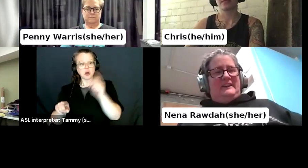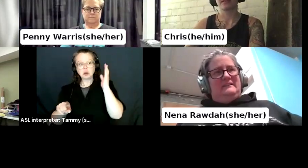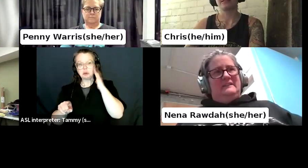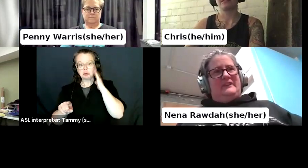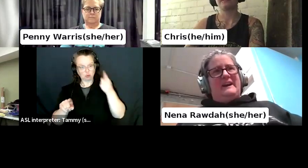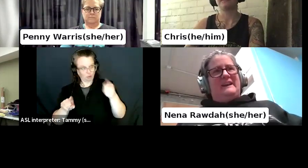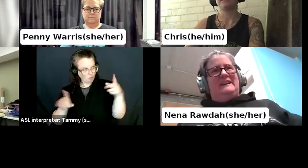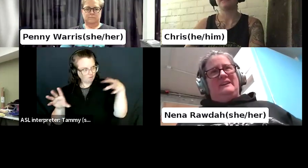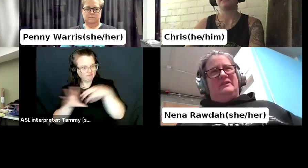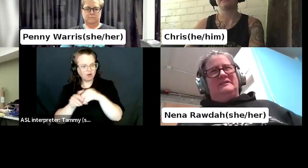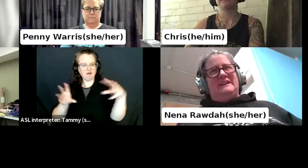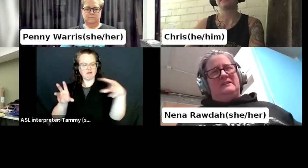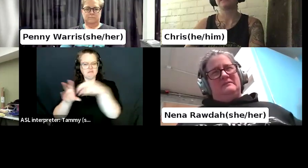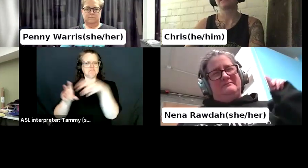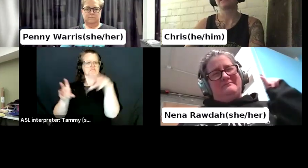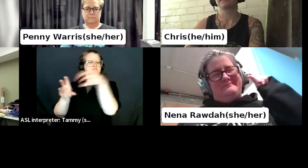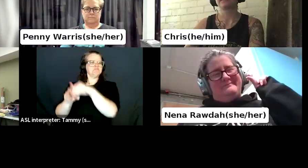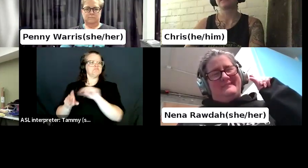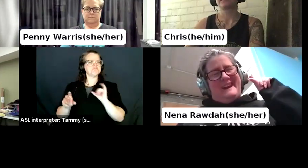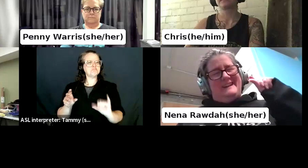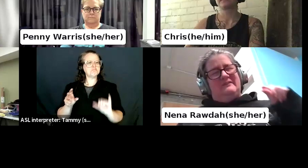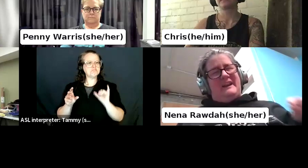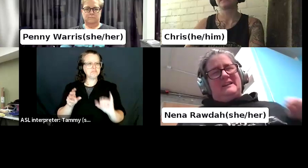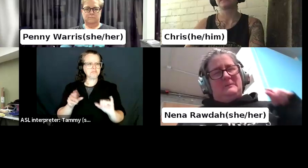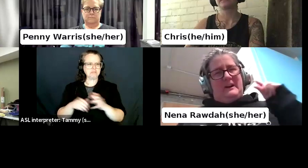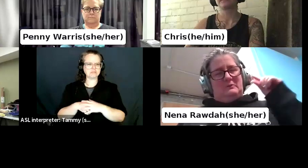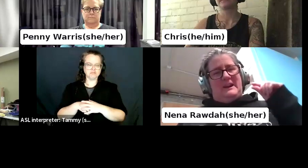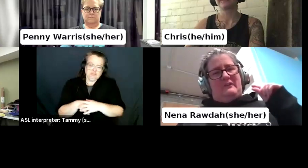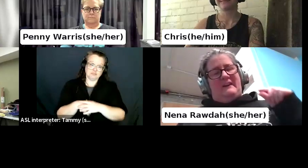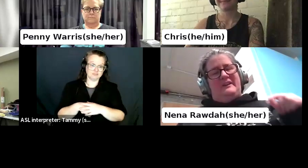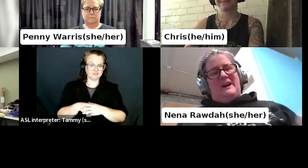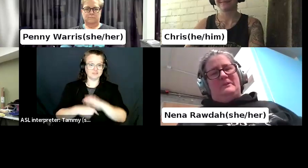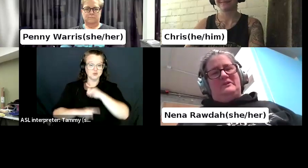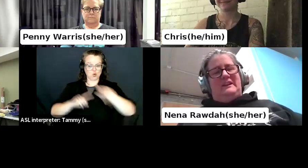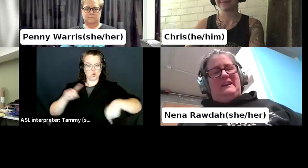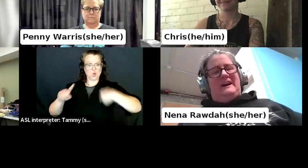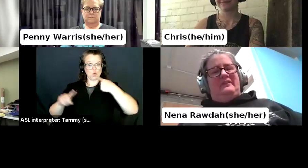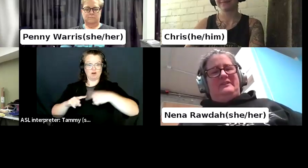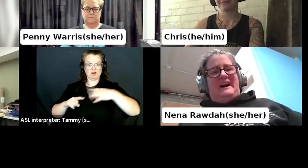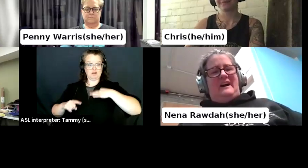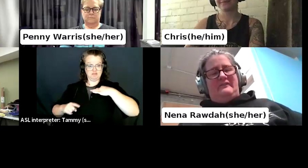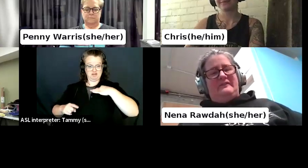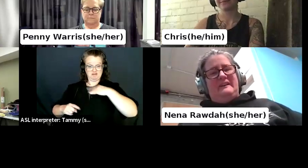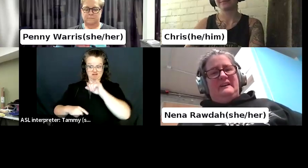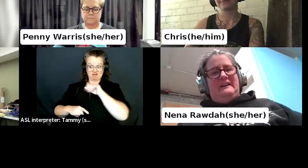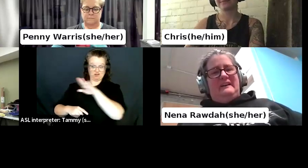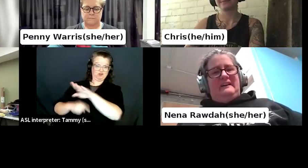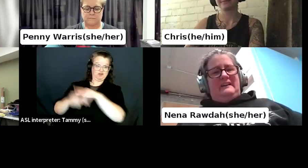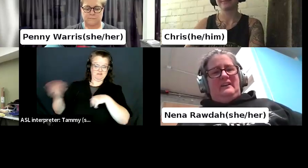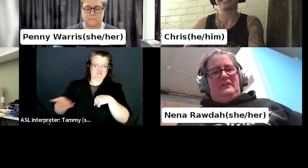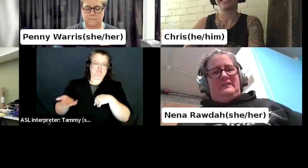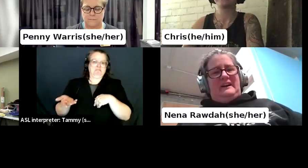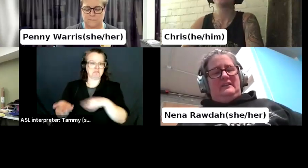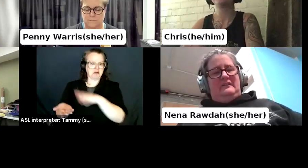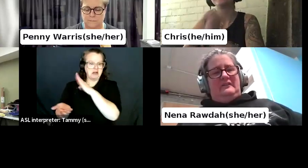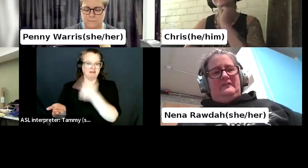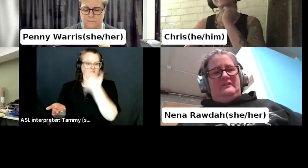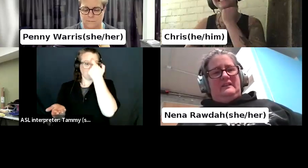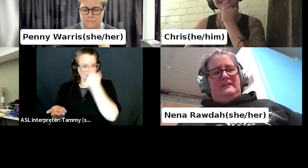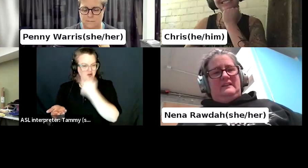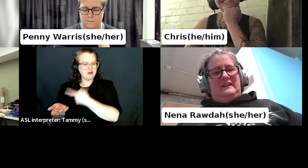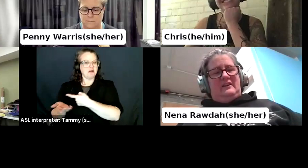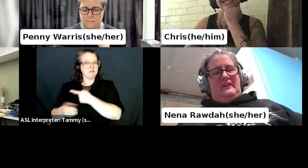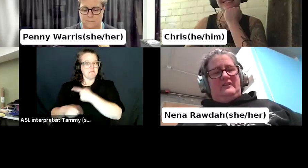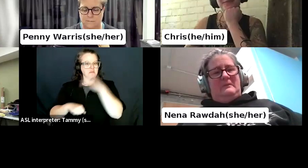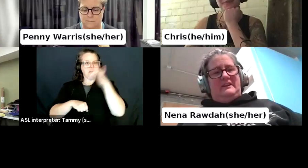I tried to, I tried to give a little hint of that experience whenever I have the opportunity to have stuff, you know, to kind of